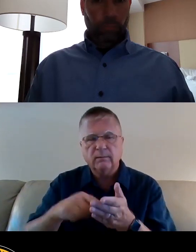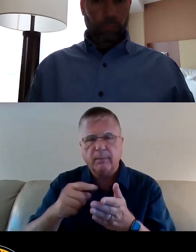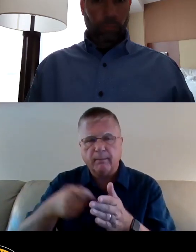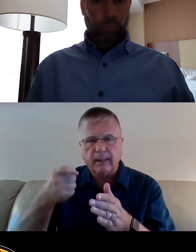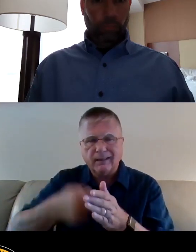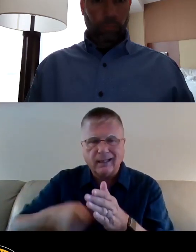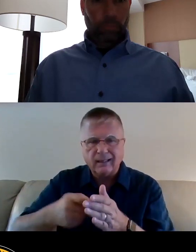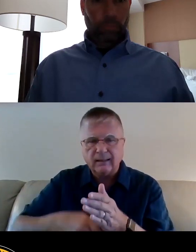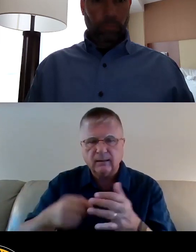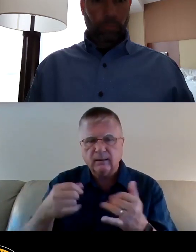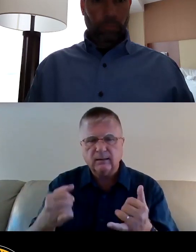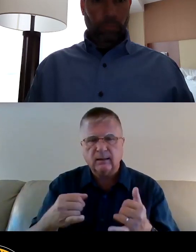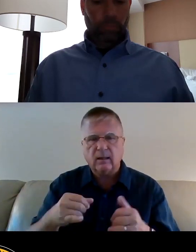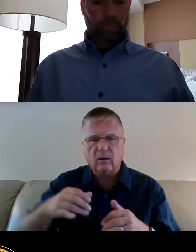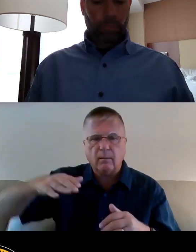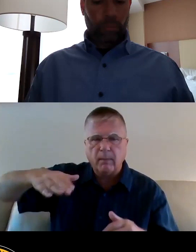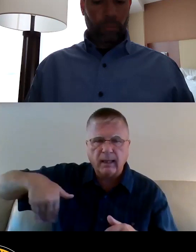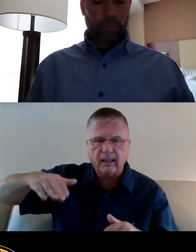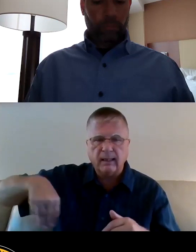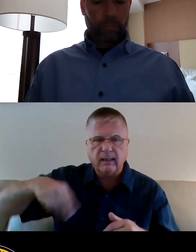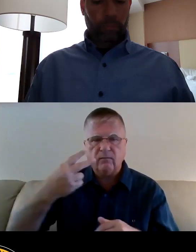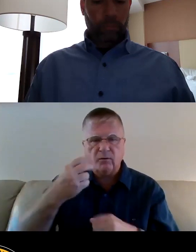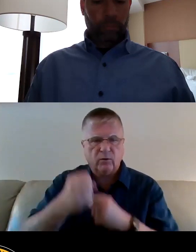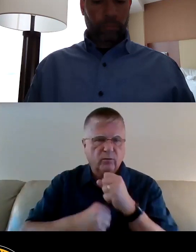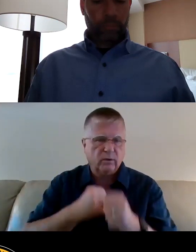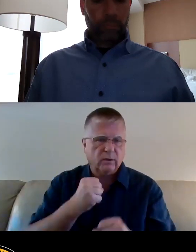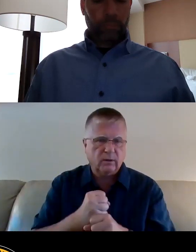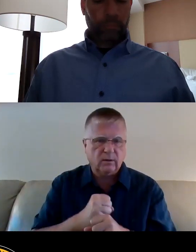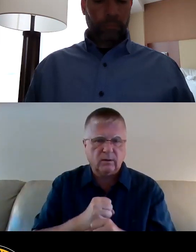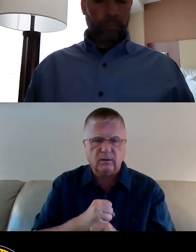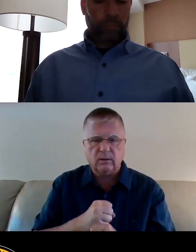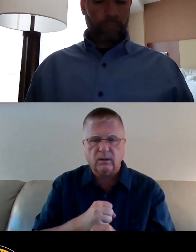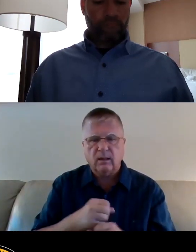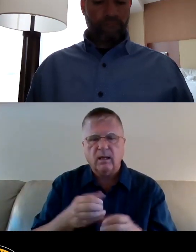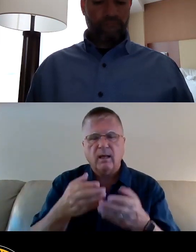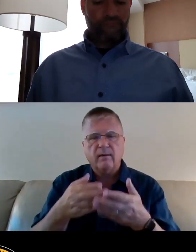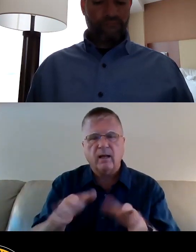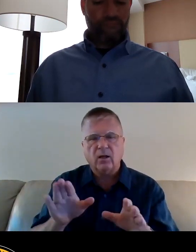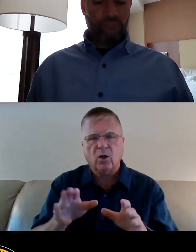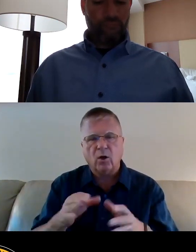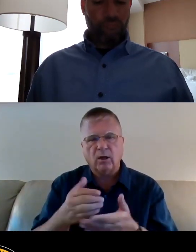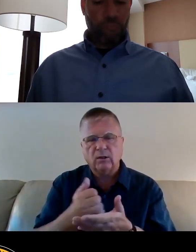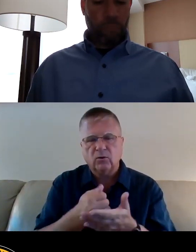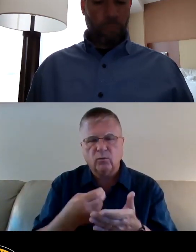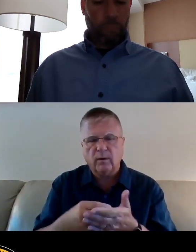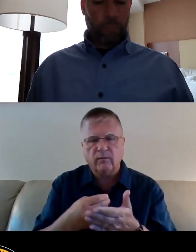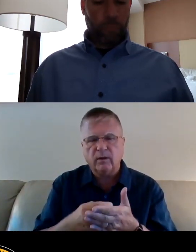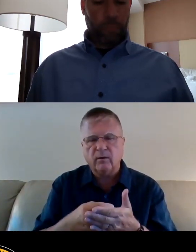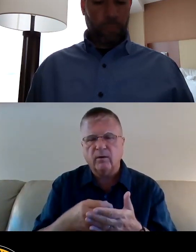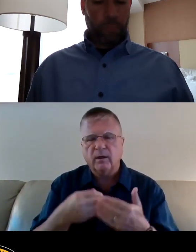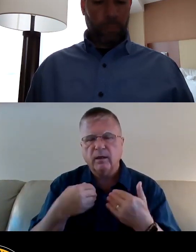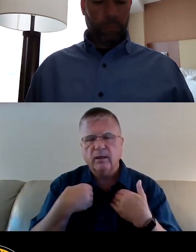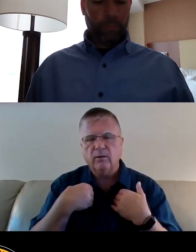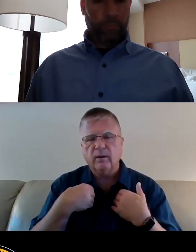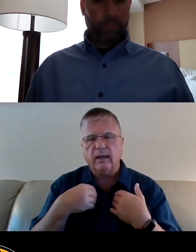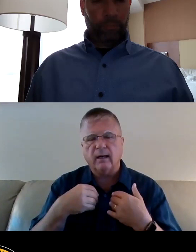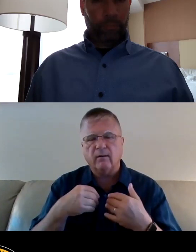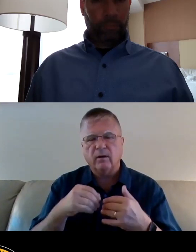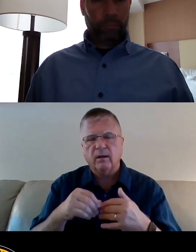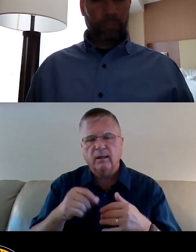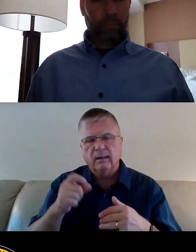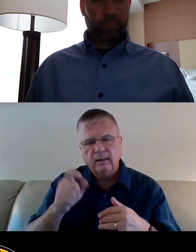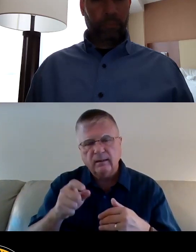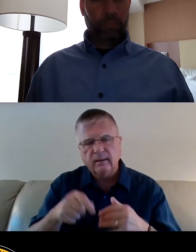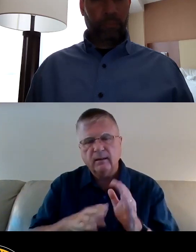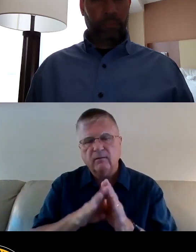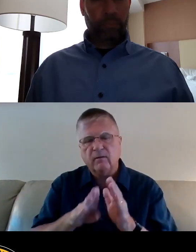now I'm delinquent for two years. I think that lost revenue, you have room and capacity to develop some kind of resource for